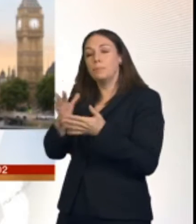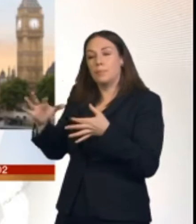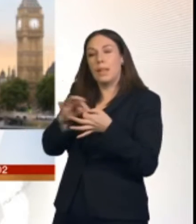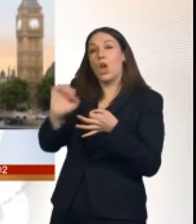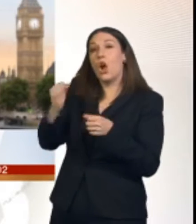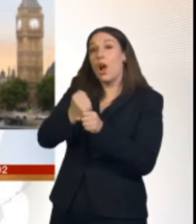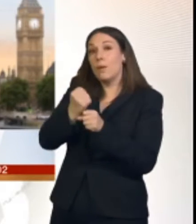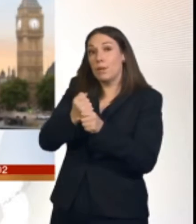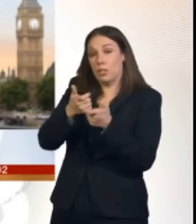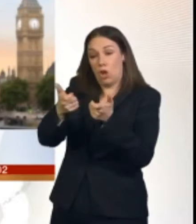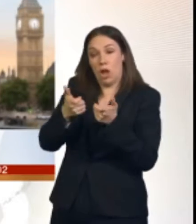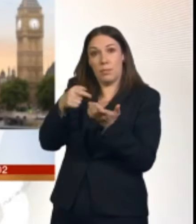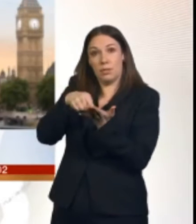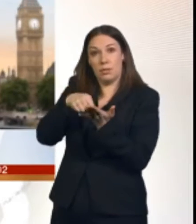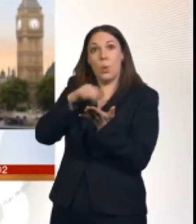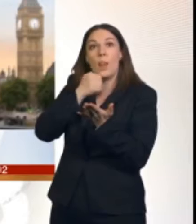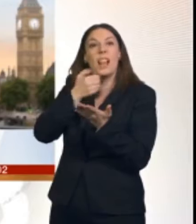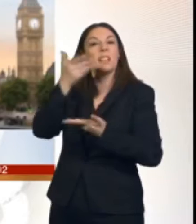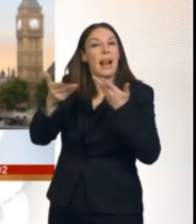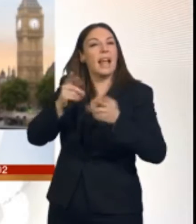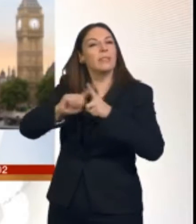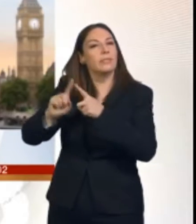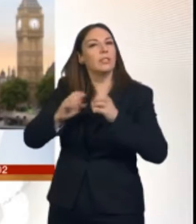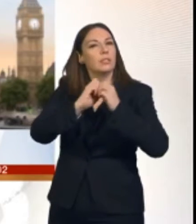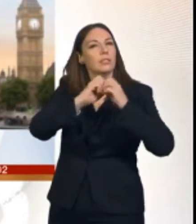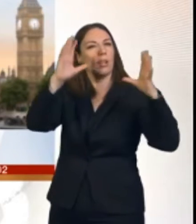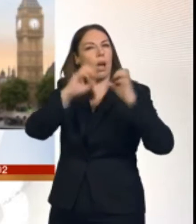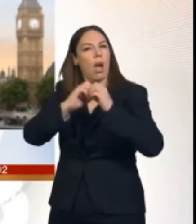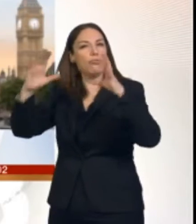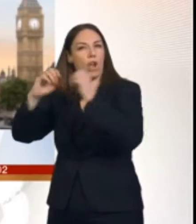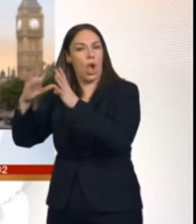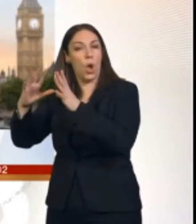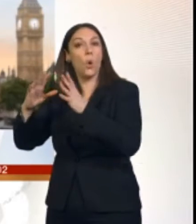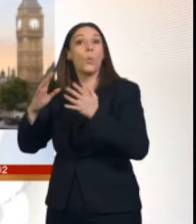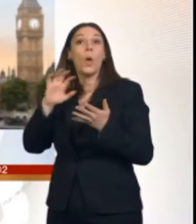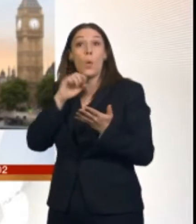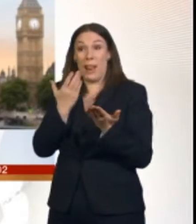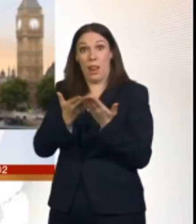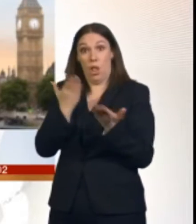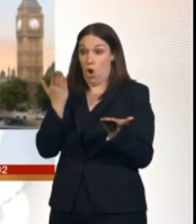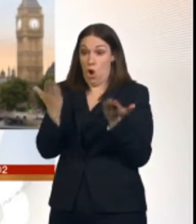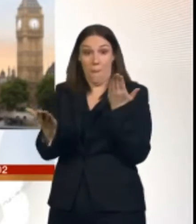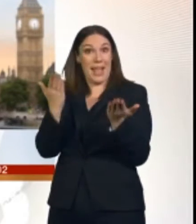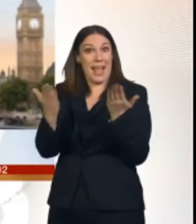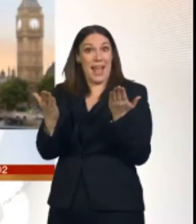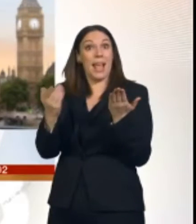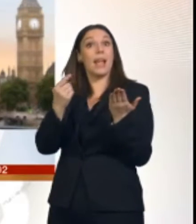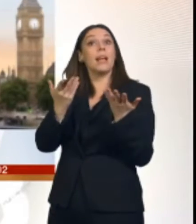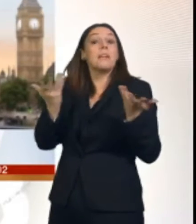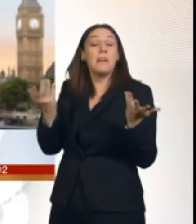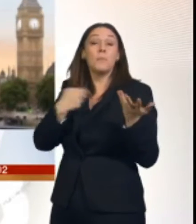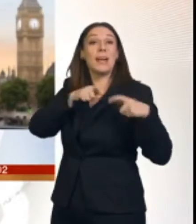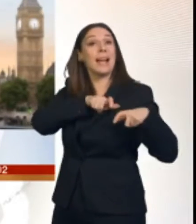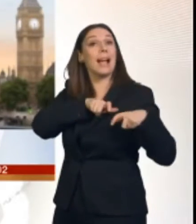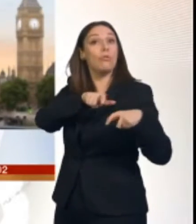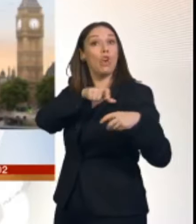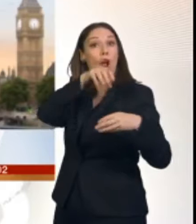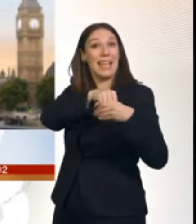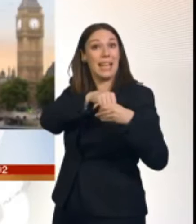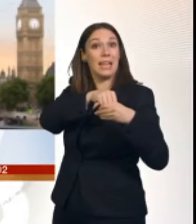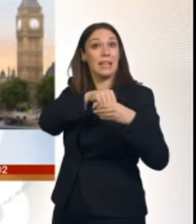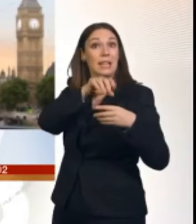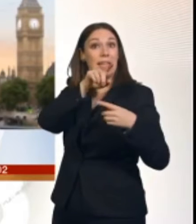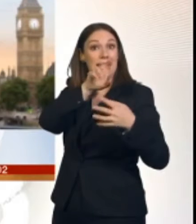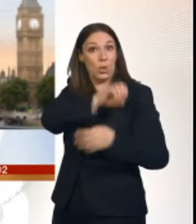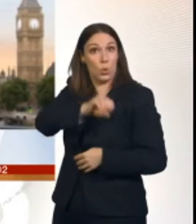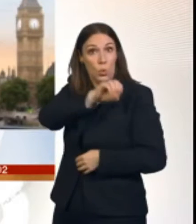at staying in the European Union, so our current relationship, compared to the deal that Mrs May has negotiated, compared to no deal at